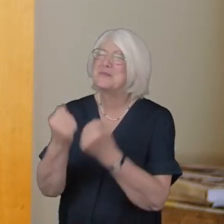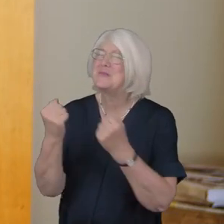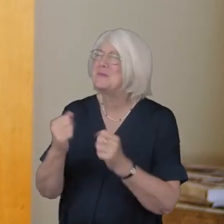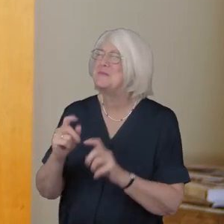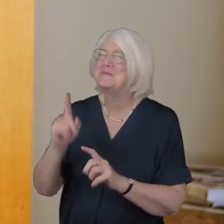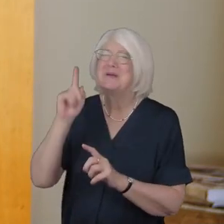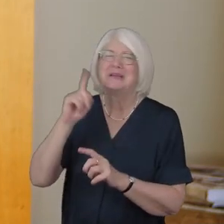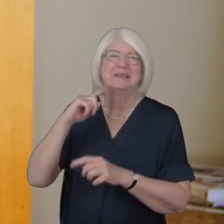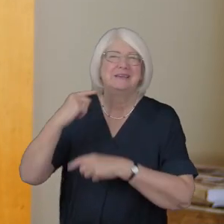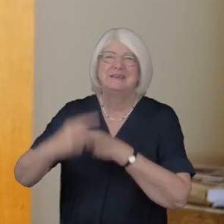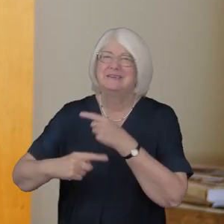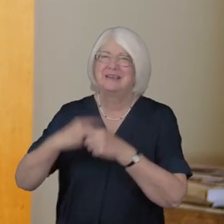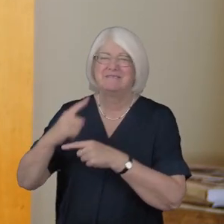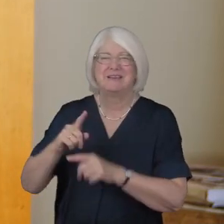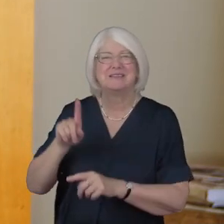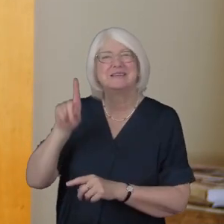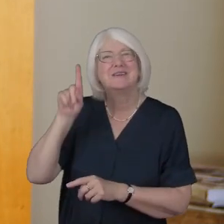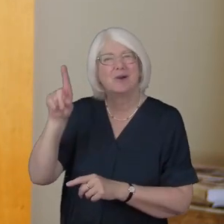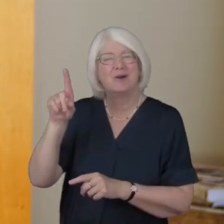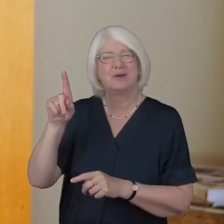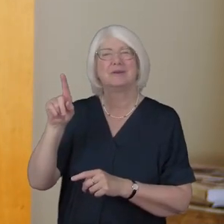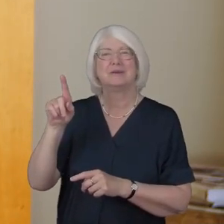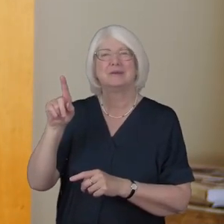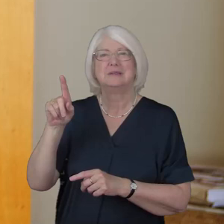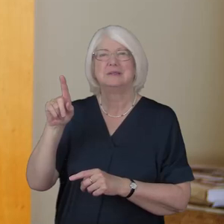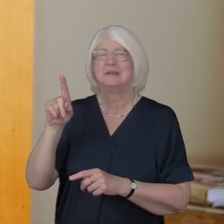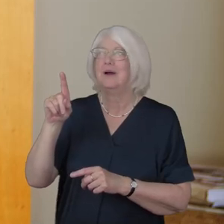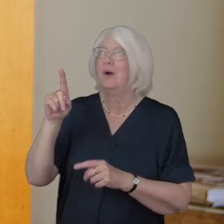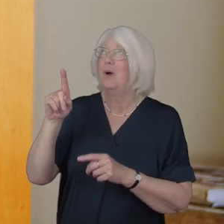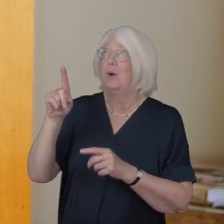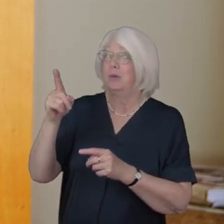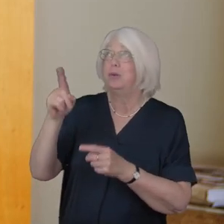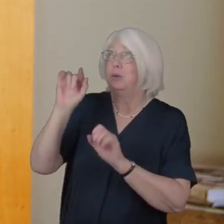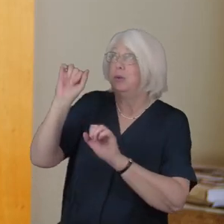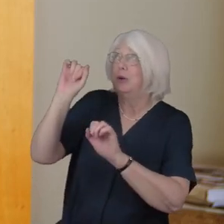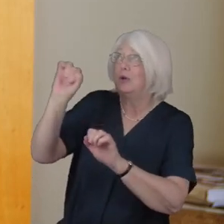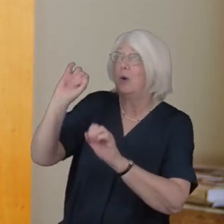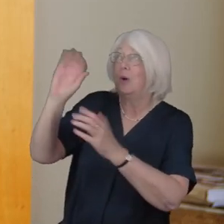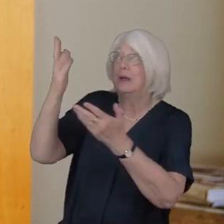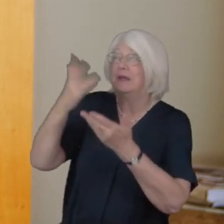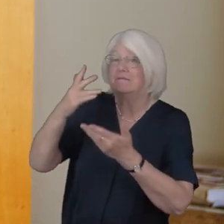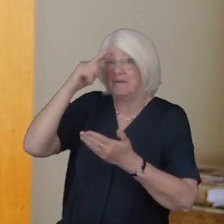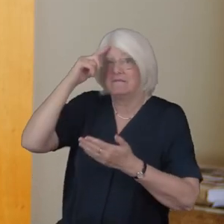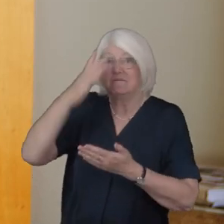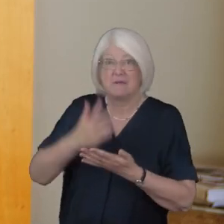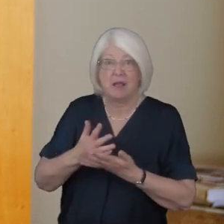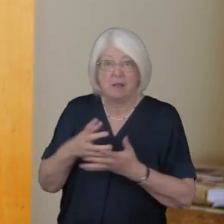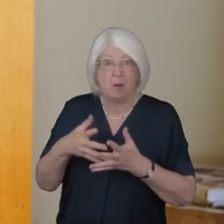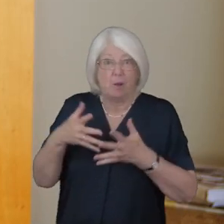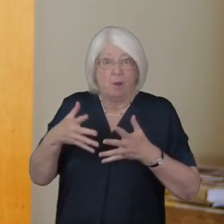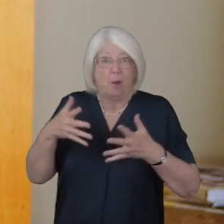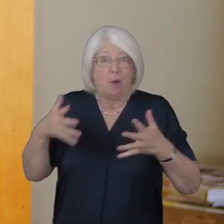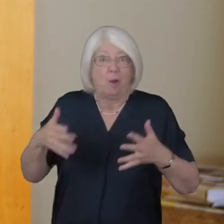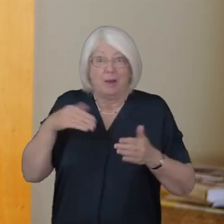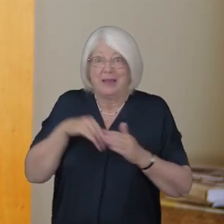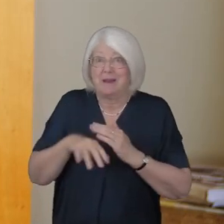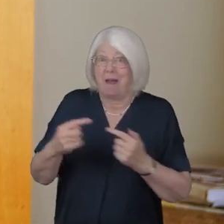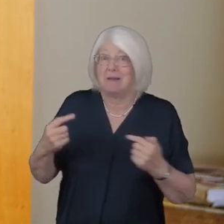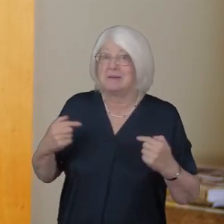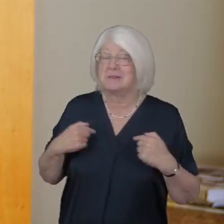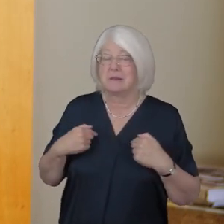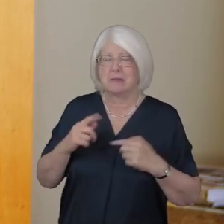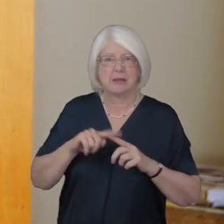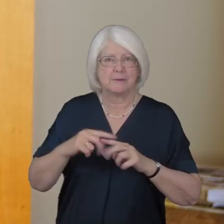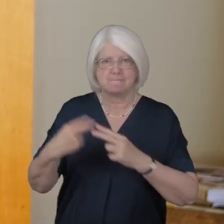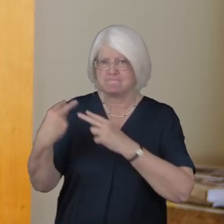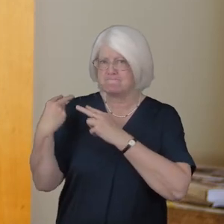Almighty and everlasting God increase in us your gift of faith that forsaking